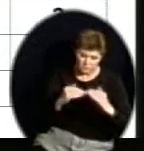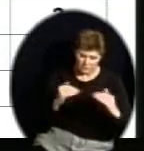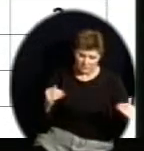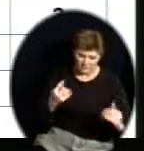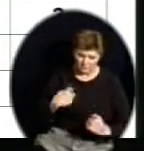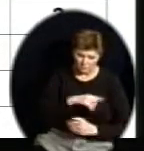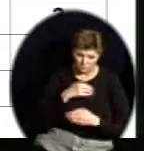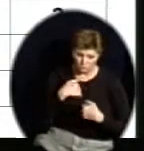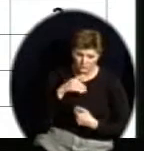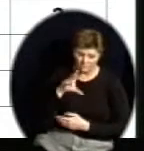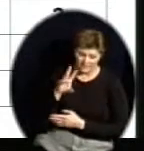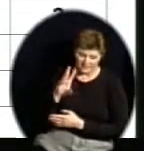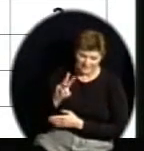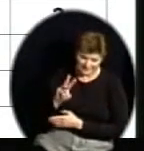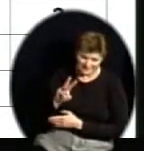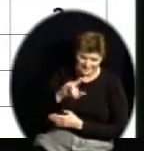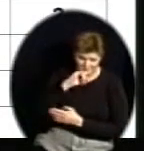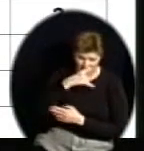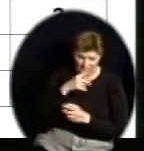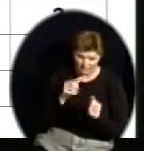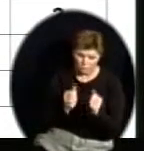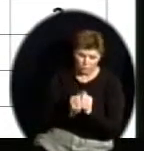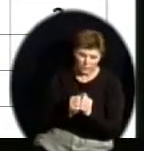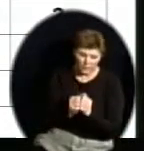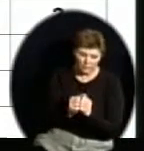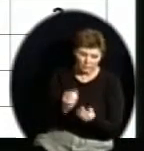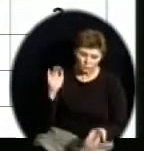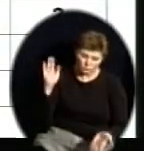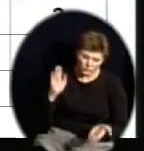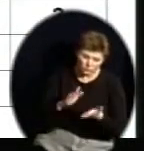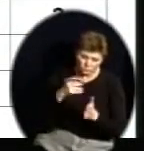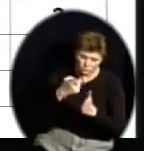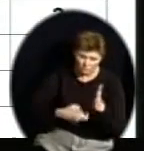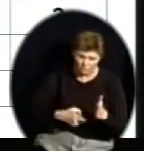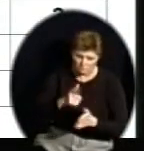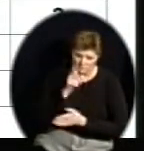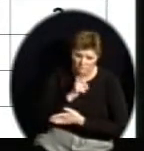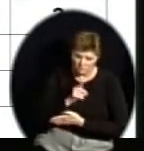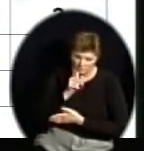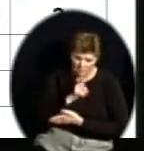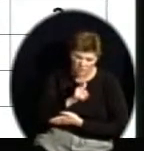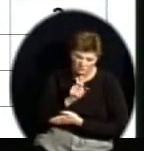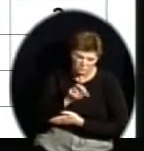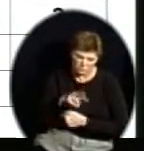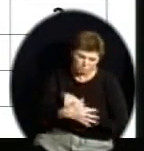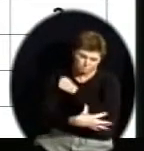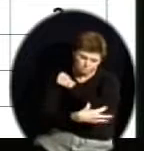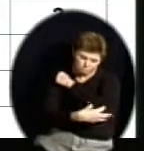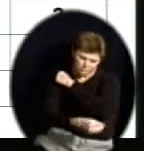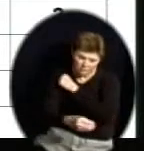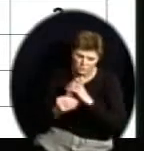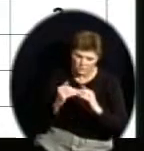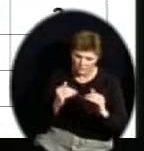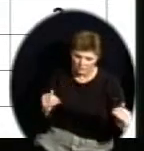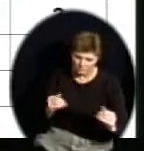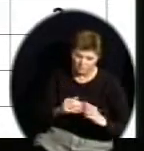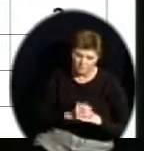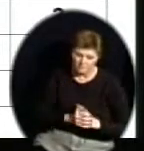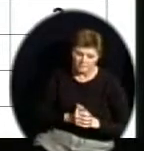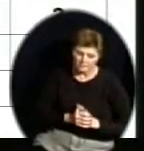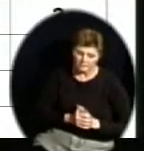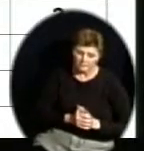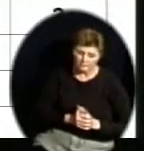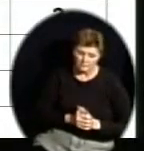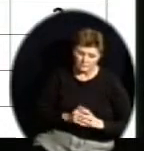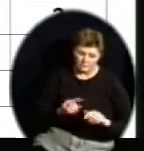that have a free and reduced lunch subgroup. However, you may recall we only have 10 Title I schools, and those schools, when we think about Title